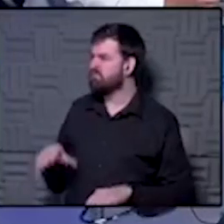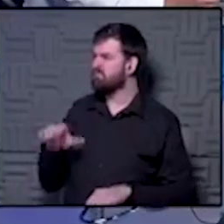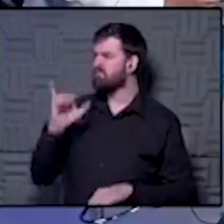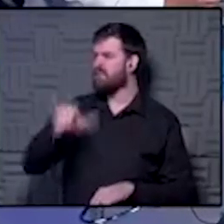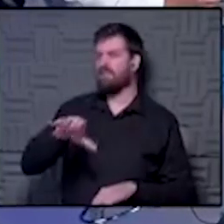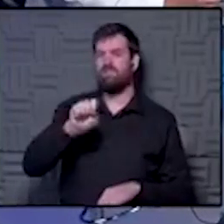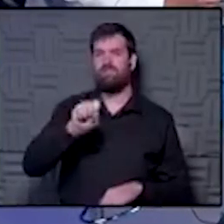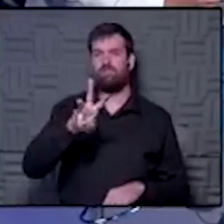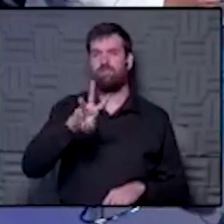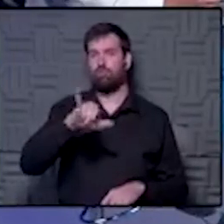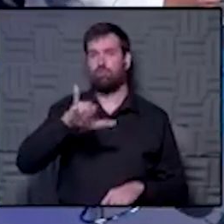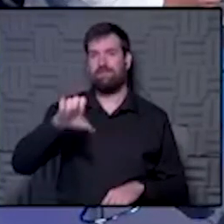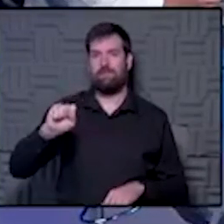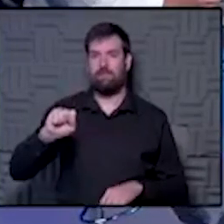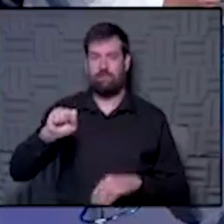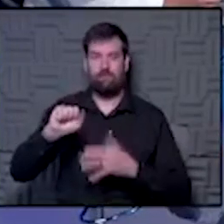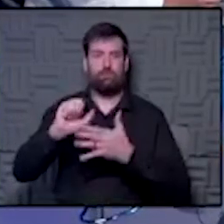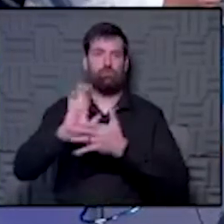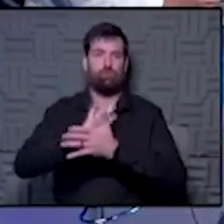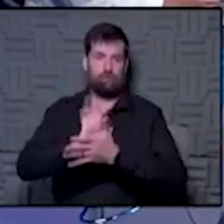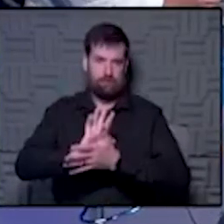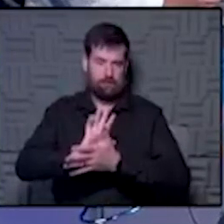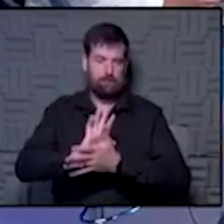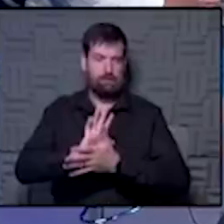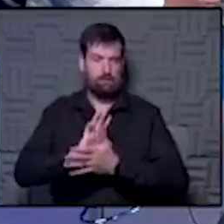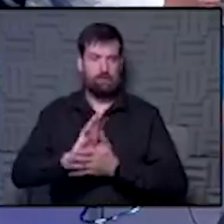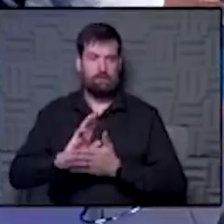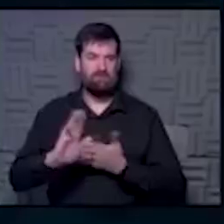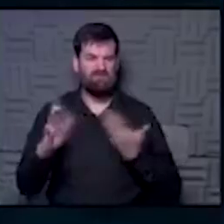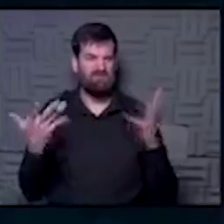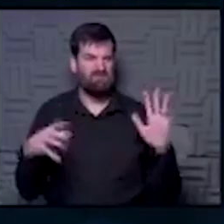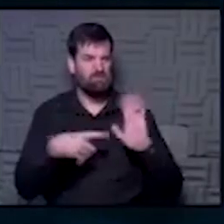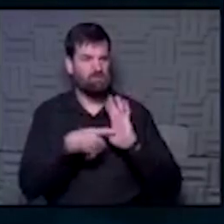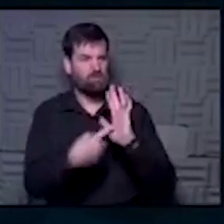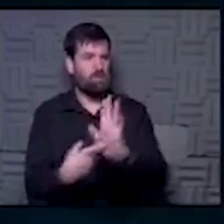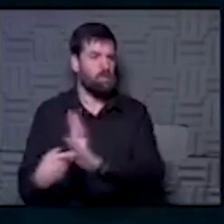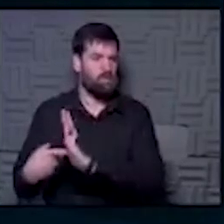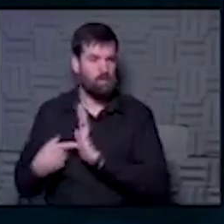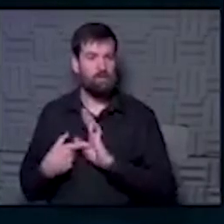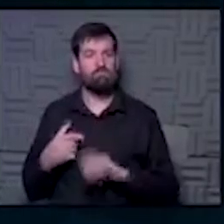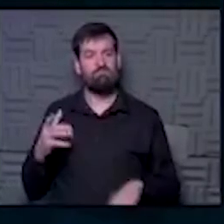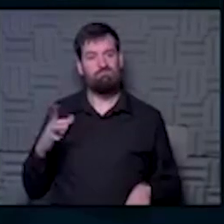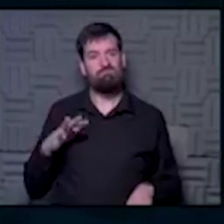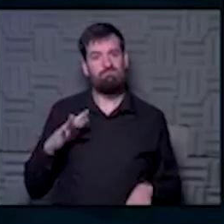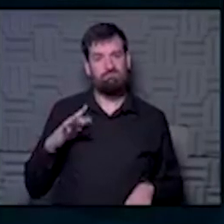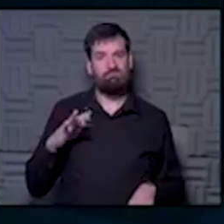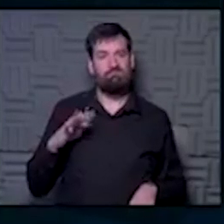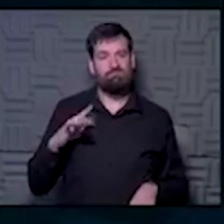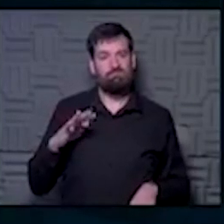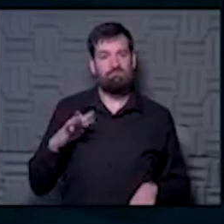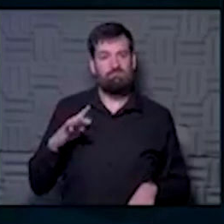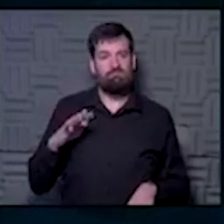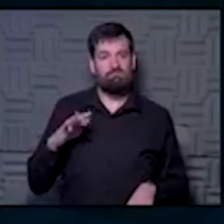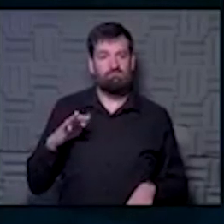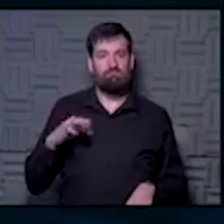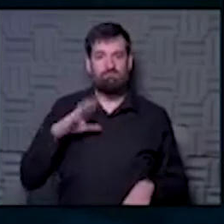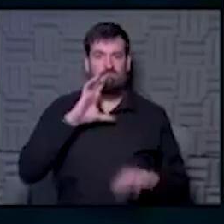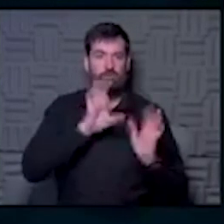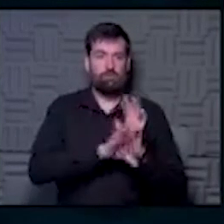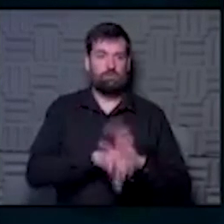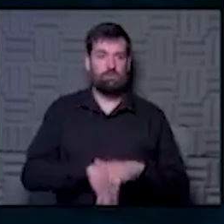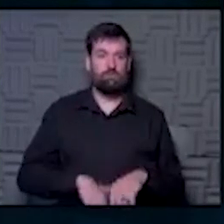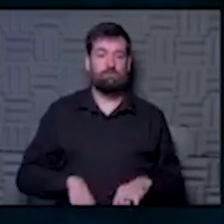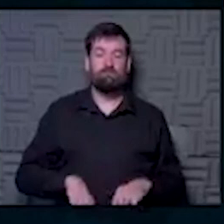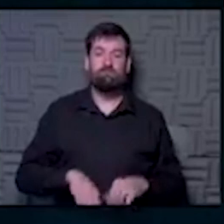model, David Wilde, he's the one that I think showed that the other day, and it's a pretty cool graphic. And what it